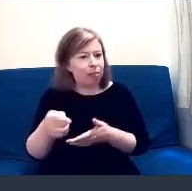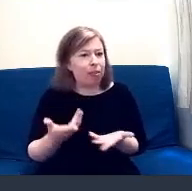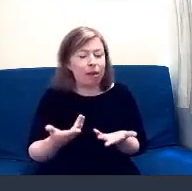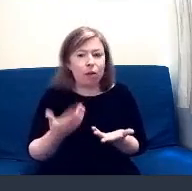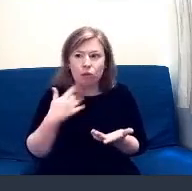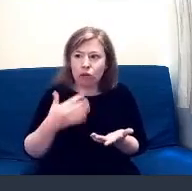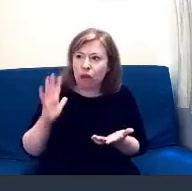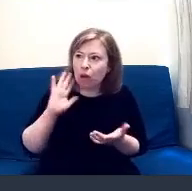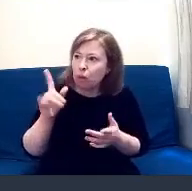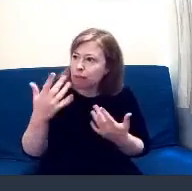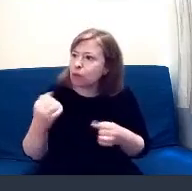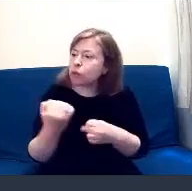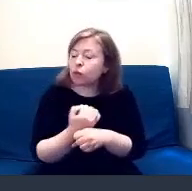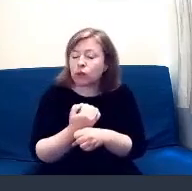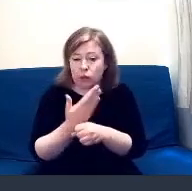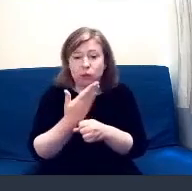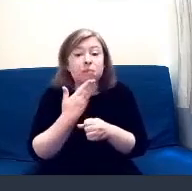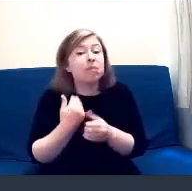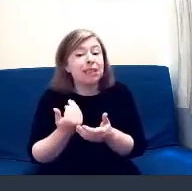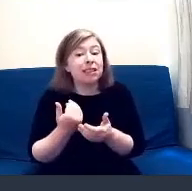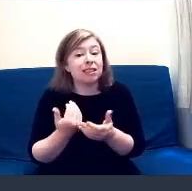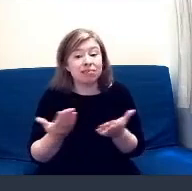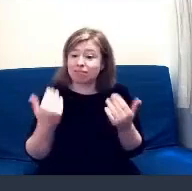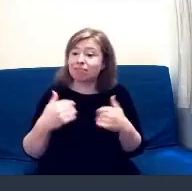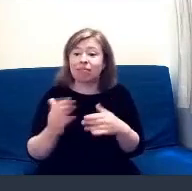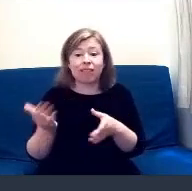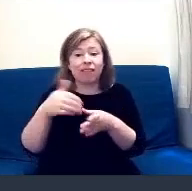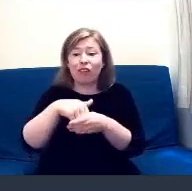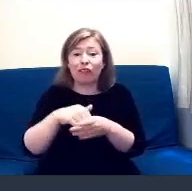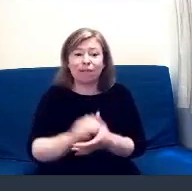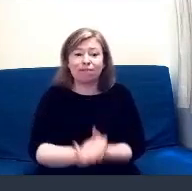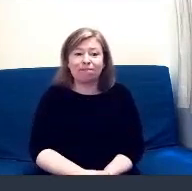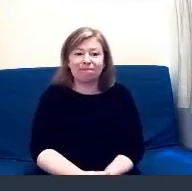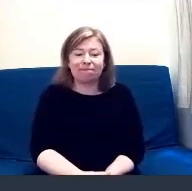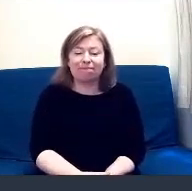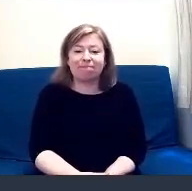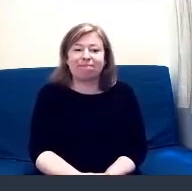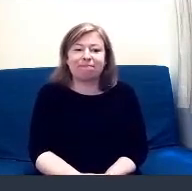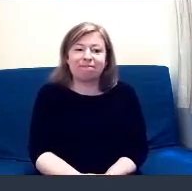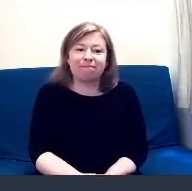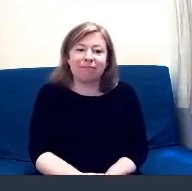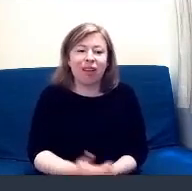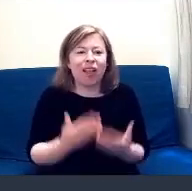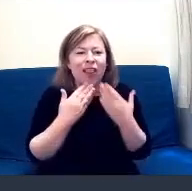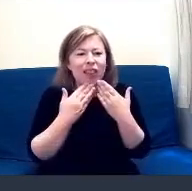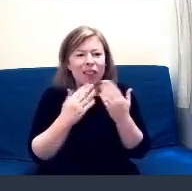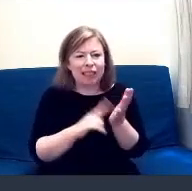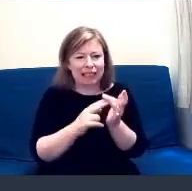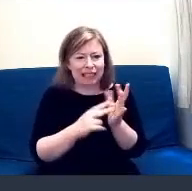So, please come along and join in. Thank you very much. So, think,